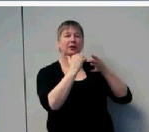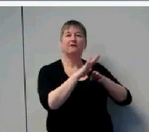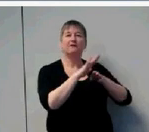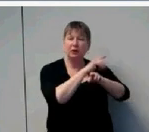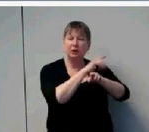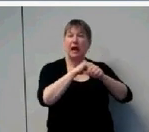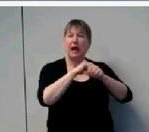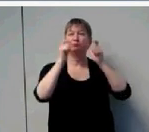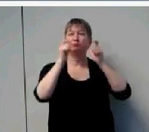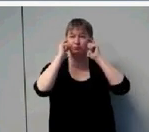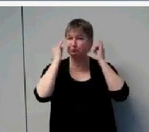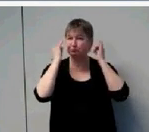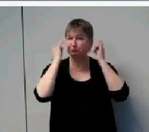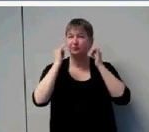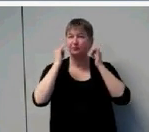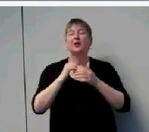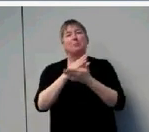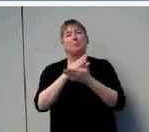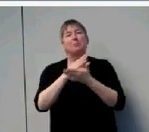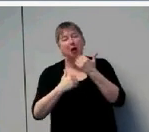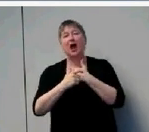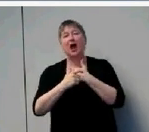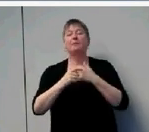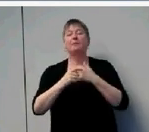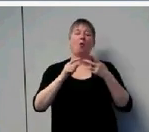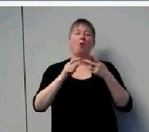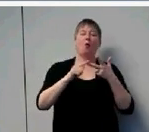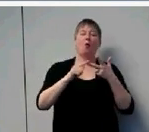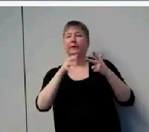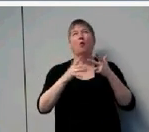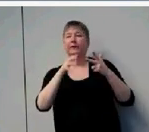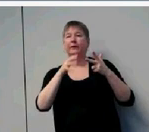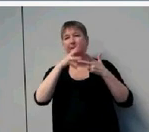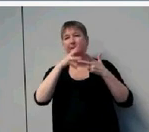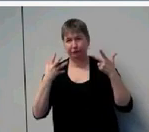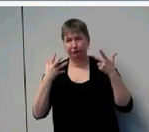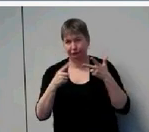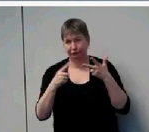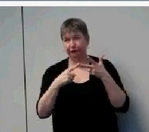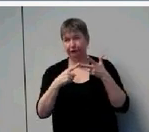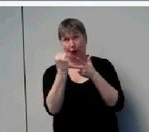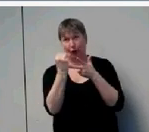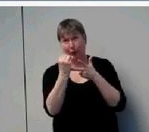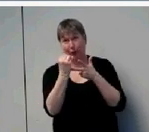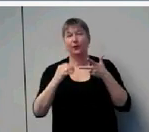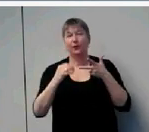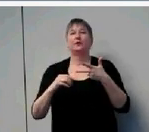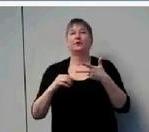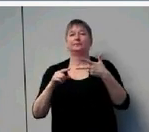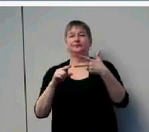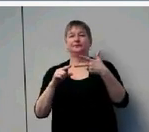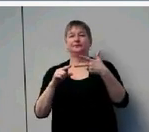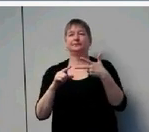and non-users or very low users. Notice the non-users have less